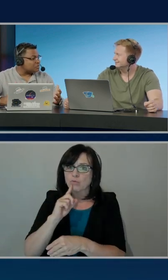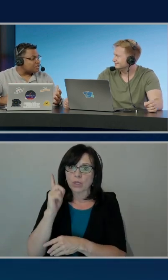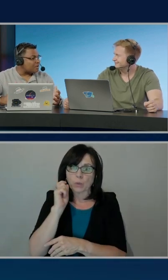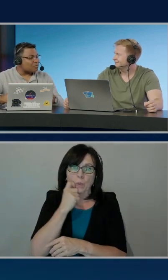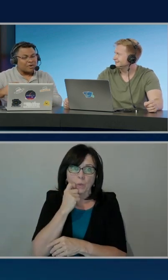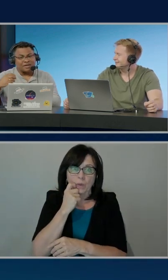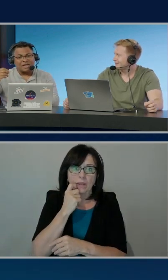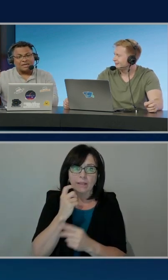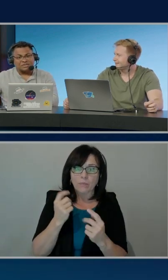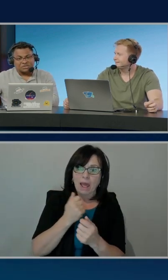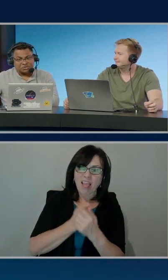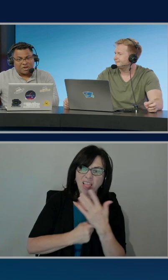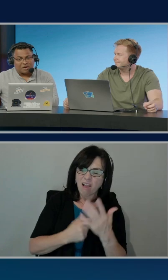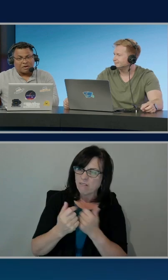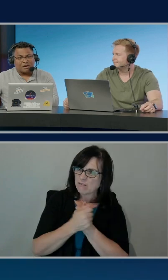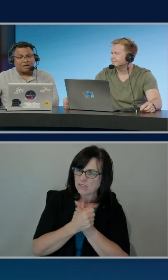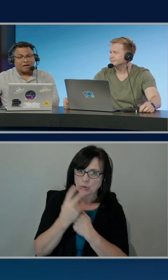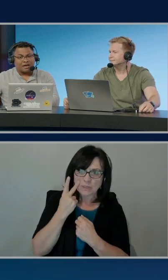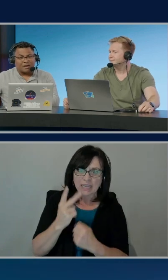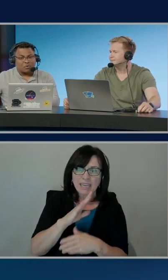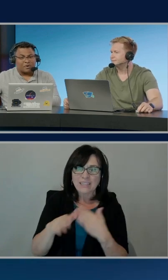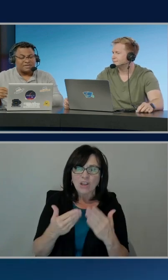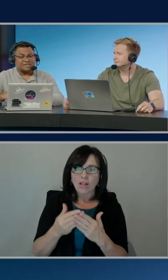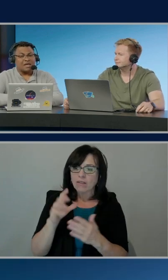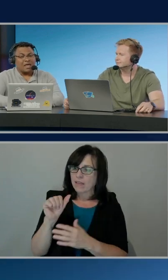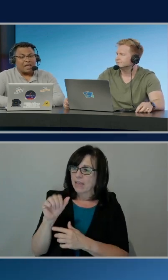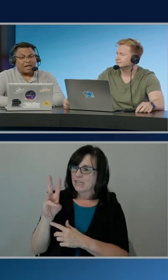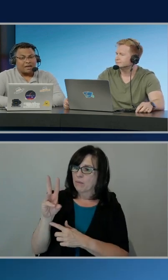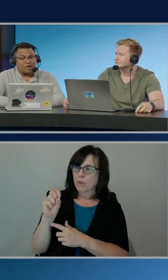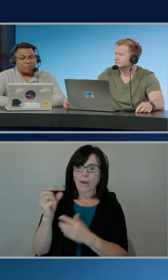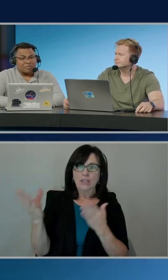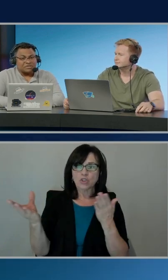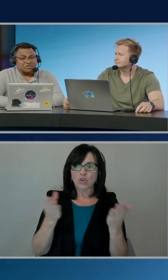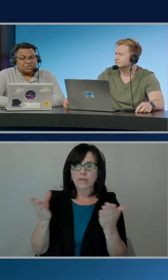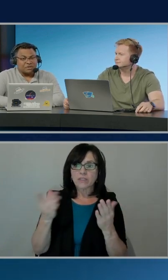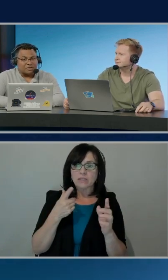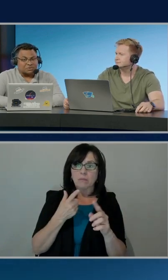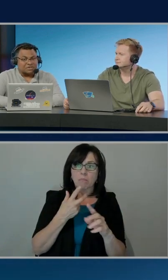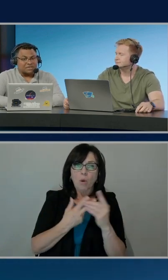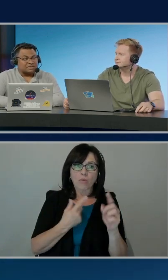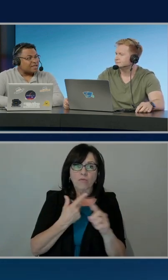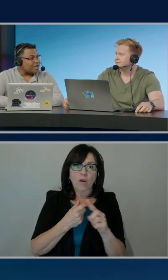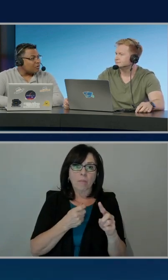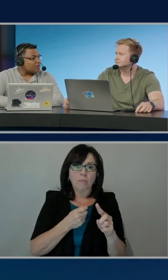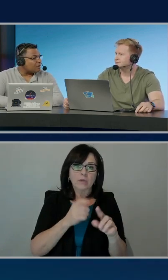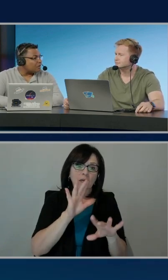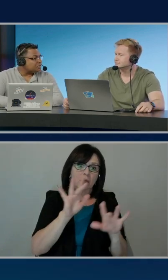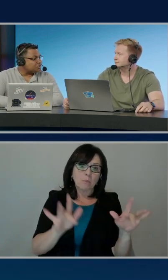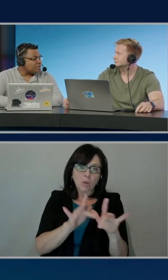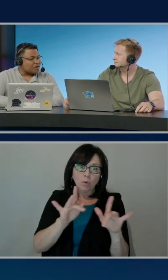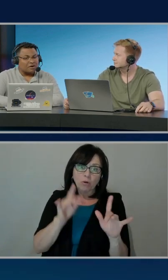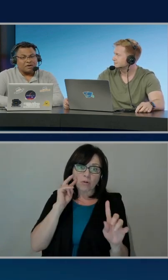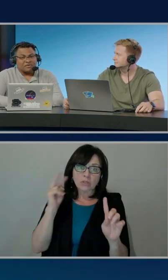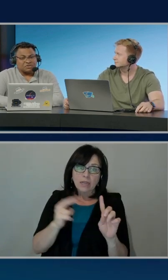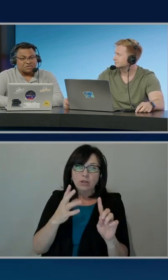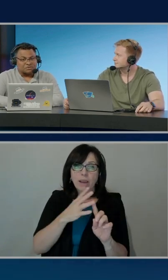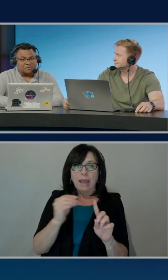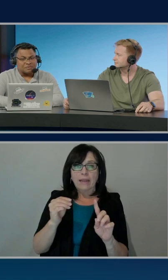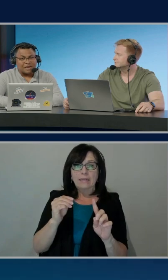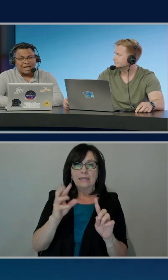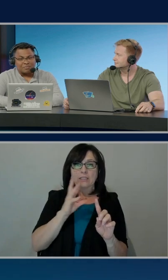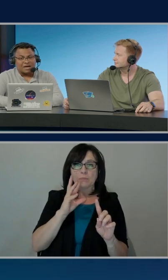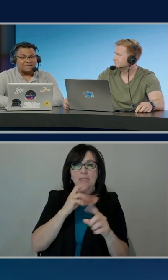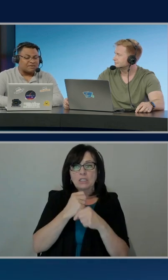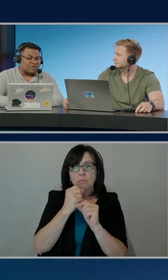both from a compute standpoint, the SageMaker endpoint, and optimization using the scale-out on SageMaker, Inferentia